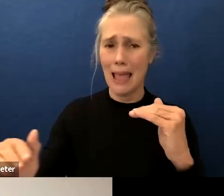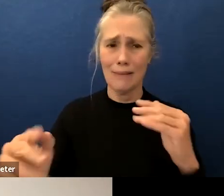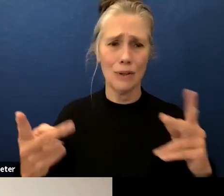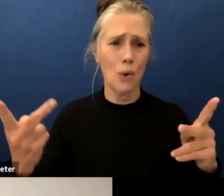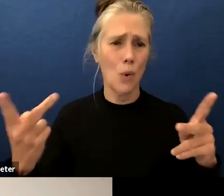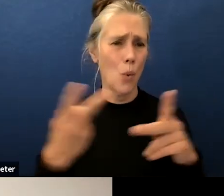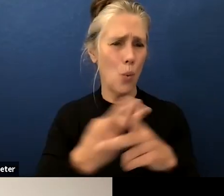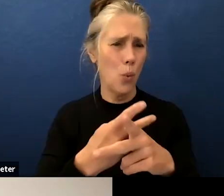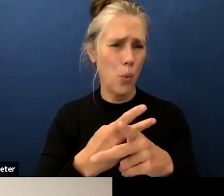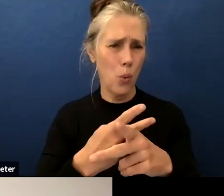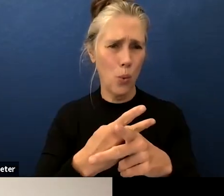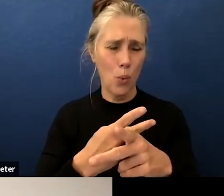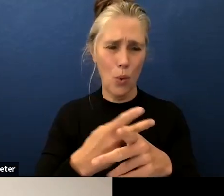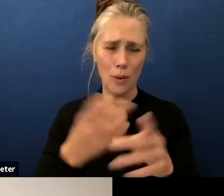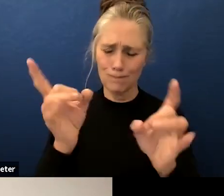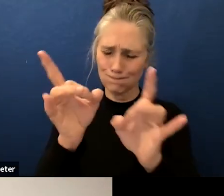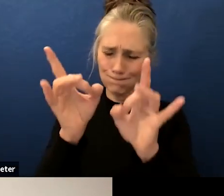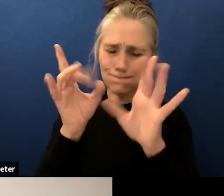now